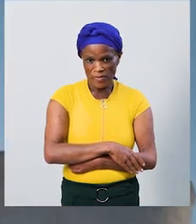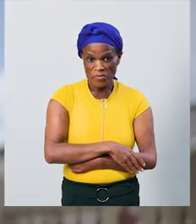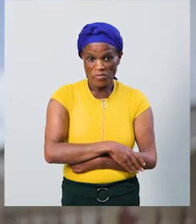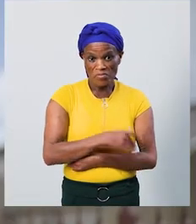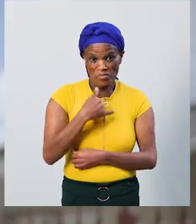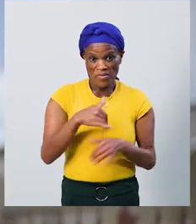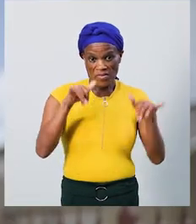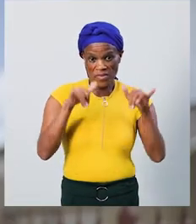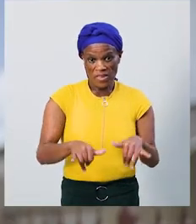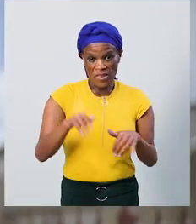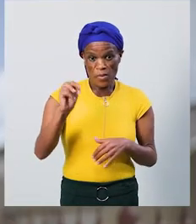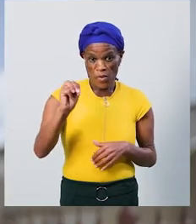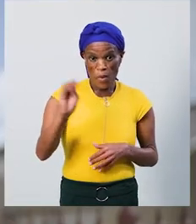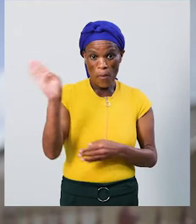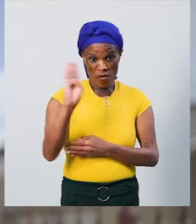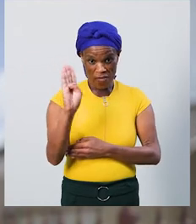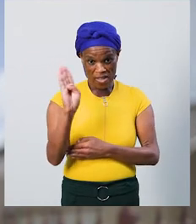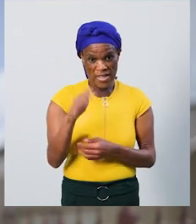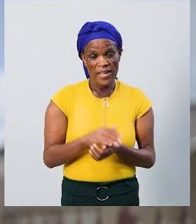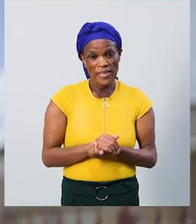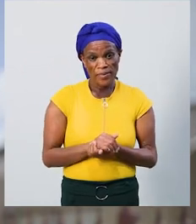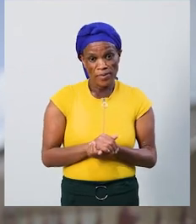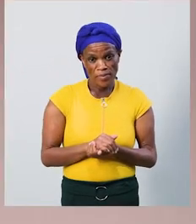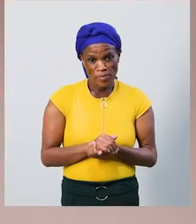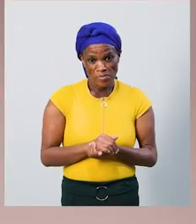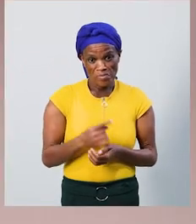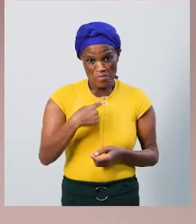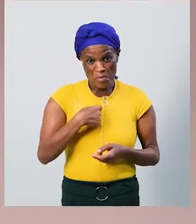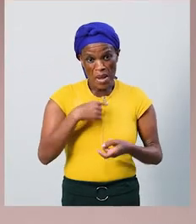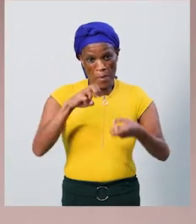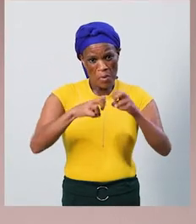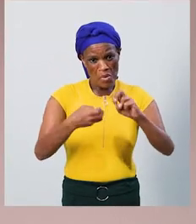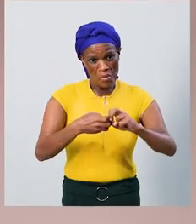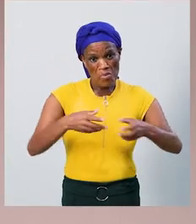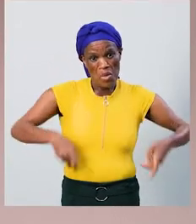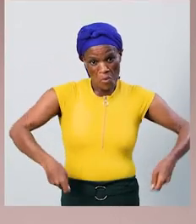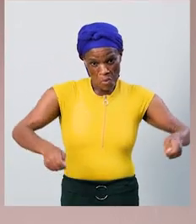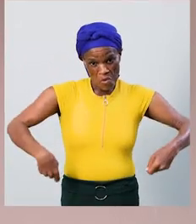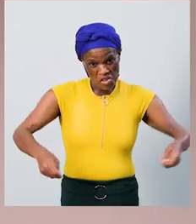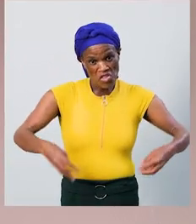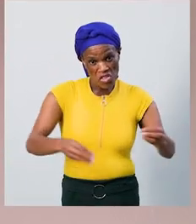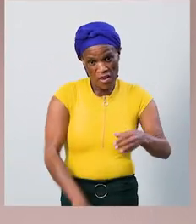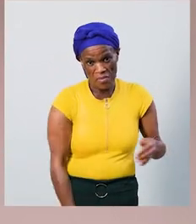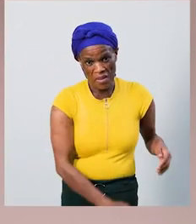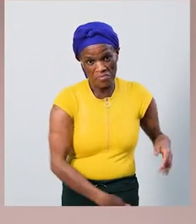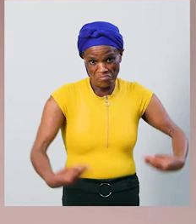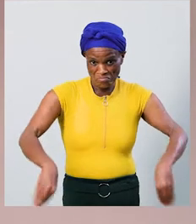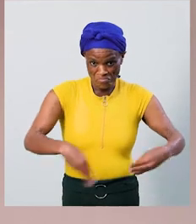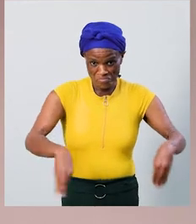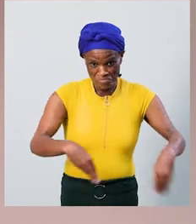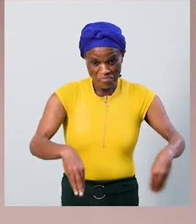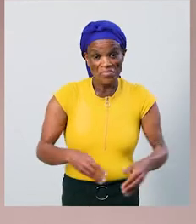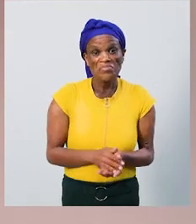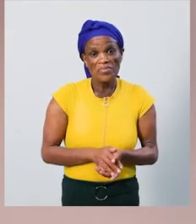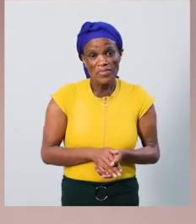This is called Mont-Fontaine. We a condition of my wheelchair for myers. to try